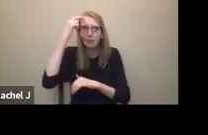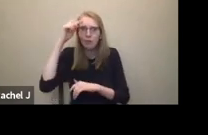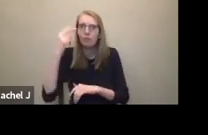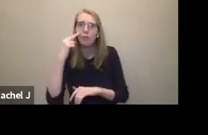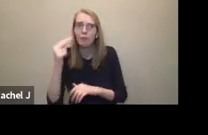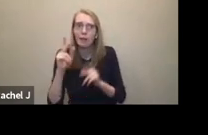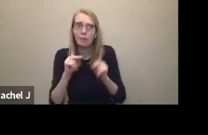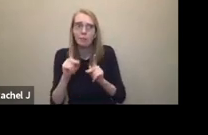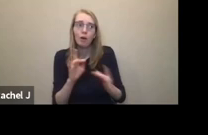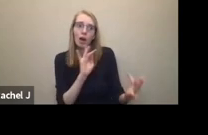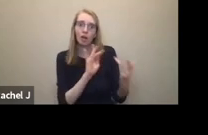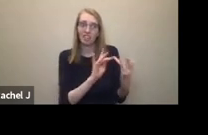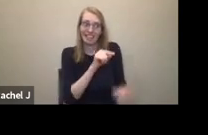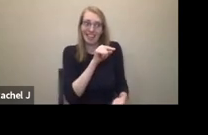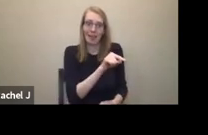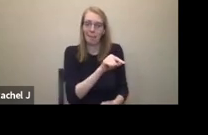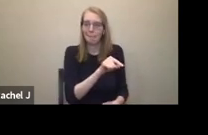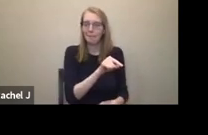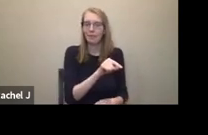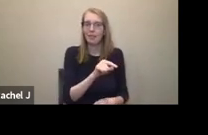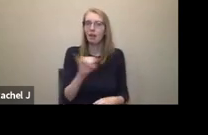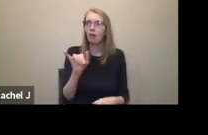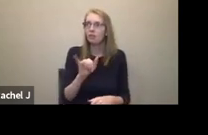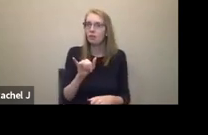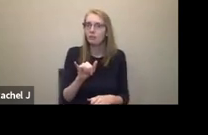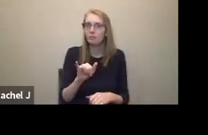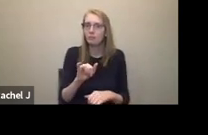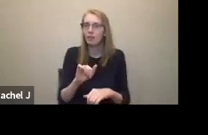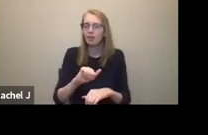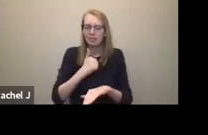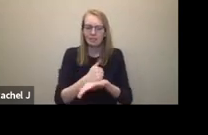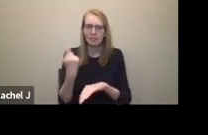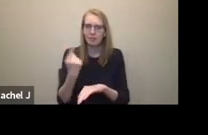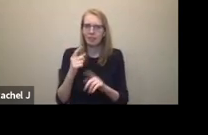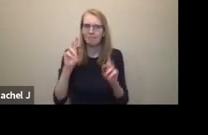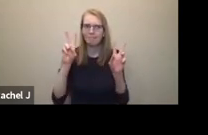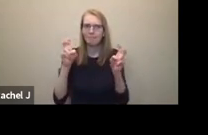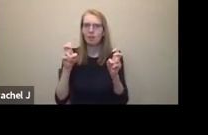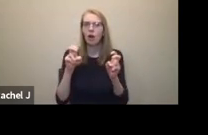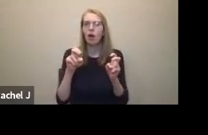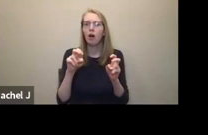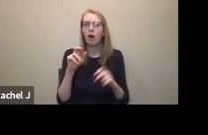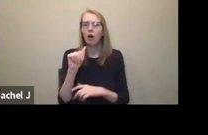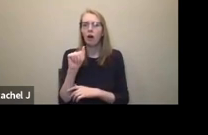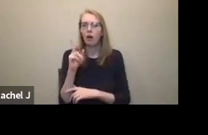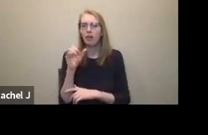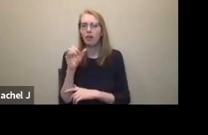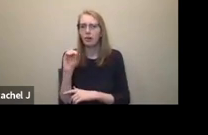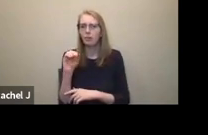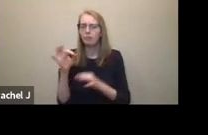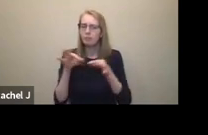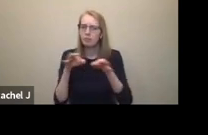and the Vocal Eyes team internationally developed this thing called audio description. It's basically an oral depiction or an oral narration